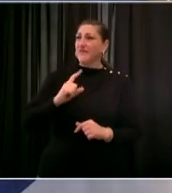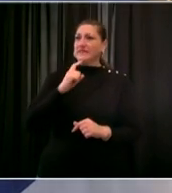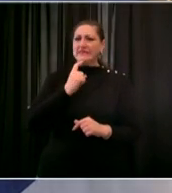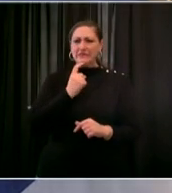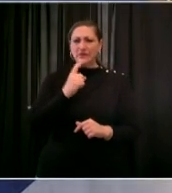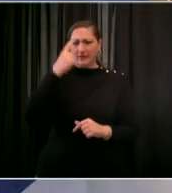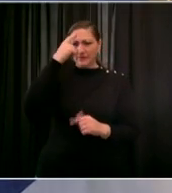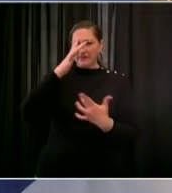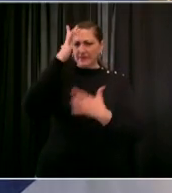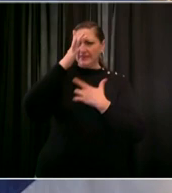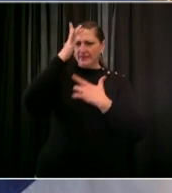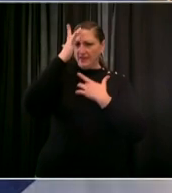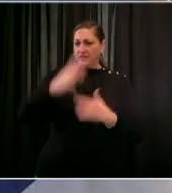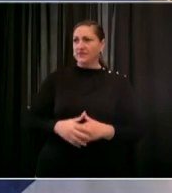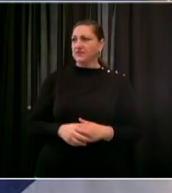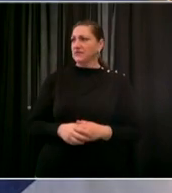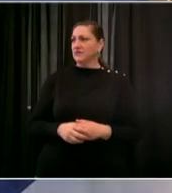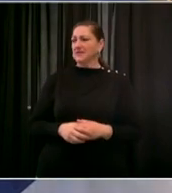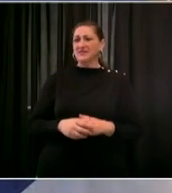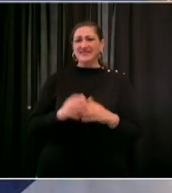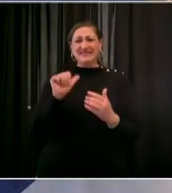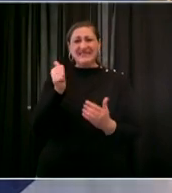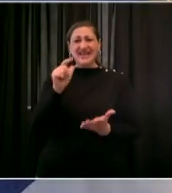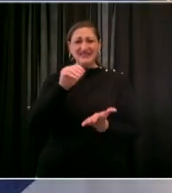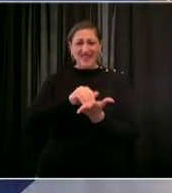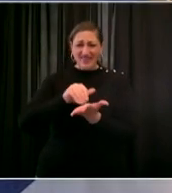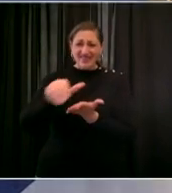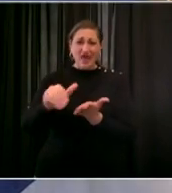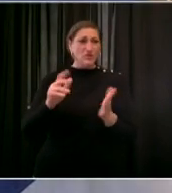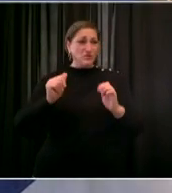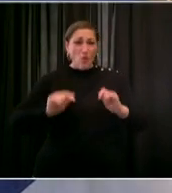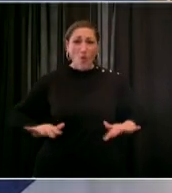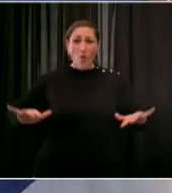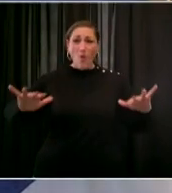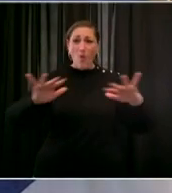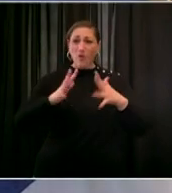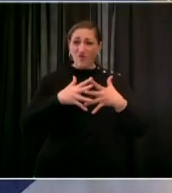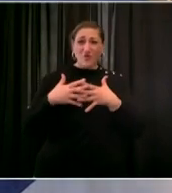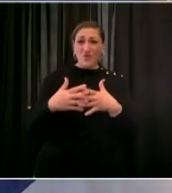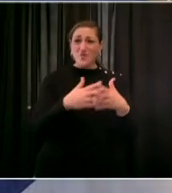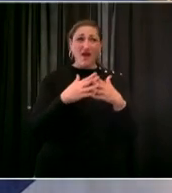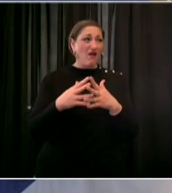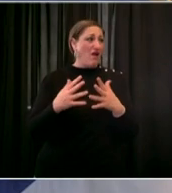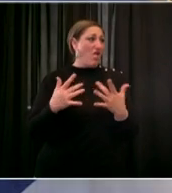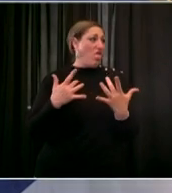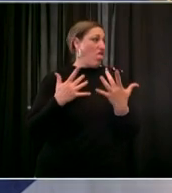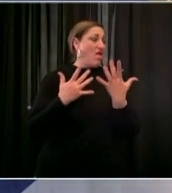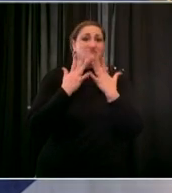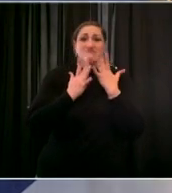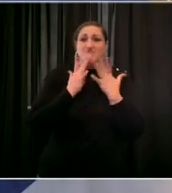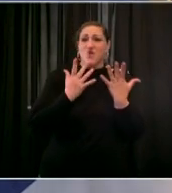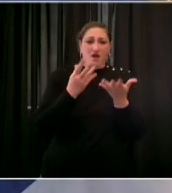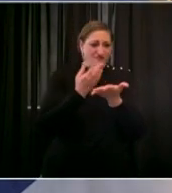tens of thousands of americans in their families are forced to fend for themselves because we have not